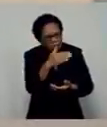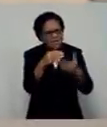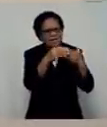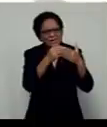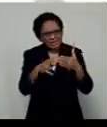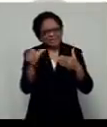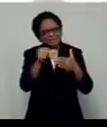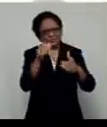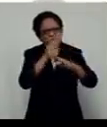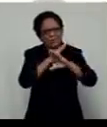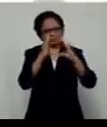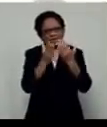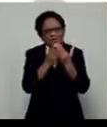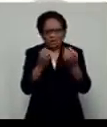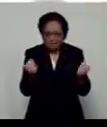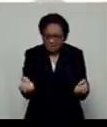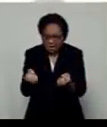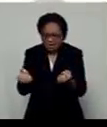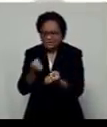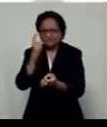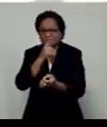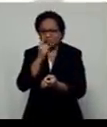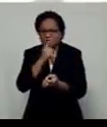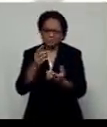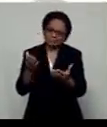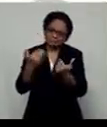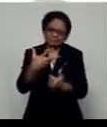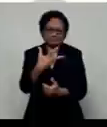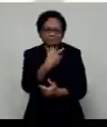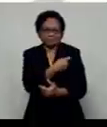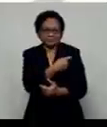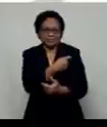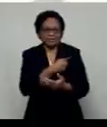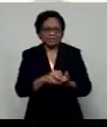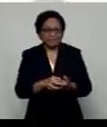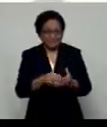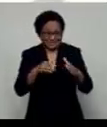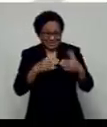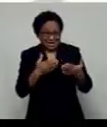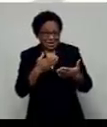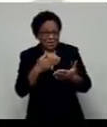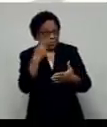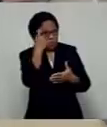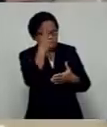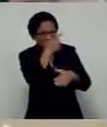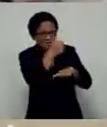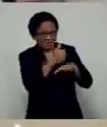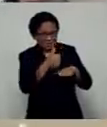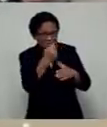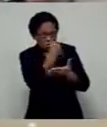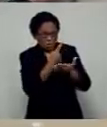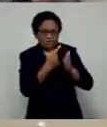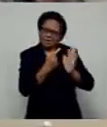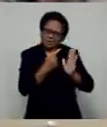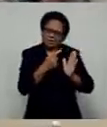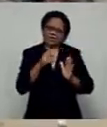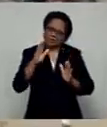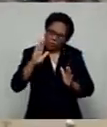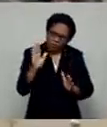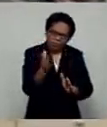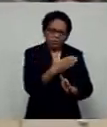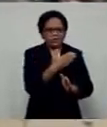crisis. Because we all can contribute, this is not a political problem. This is a national crisis of humanitarian